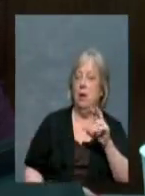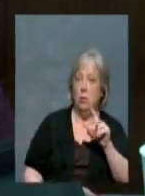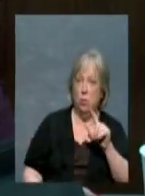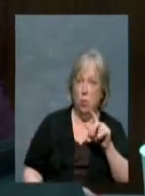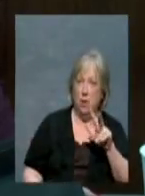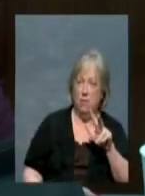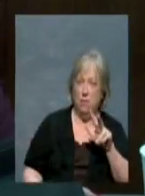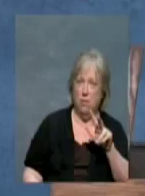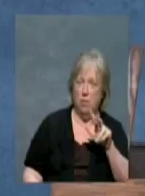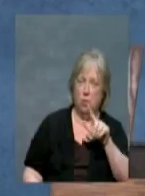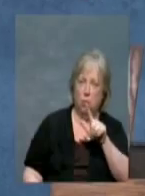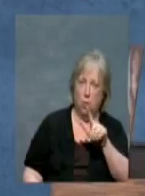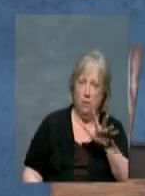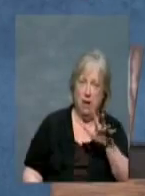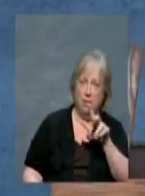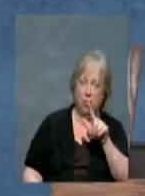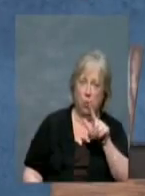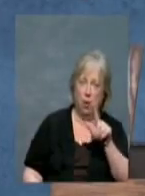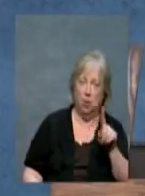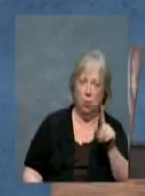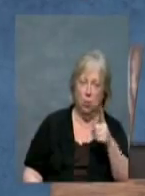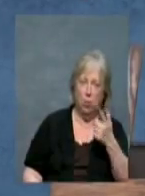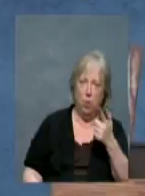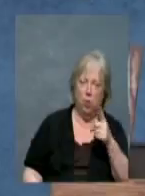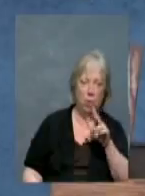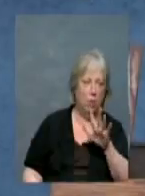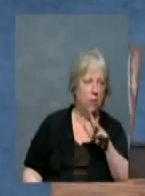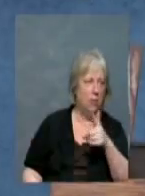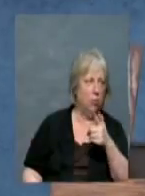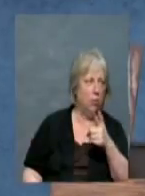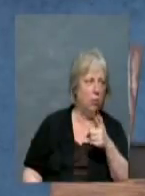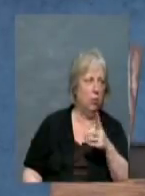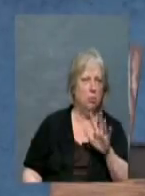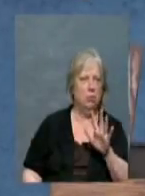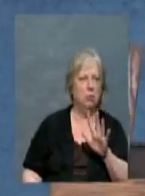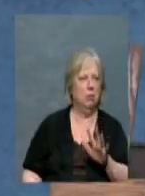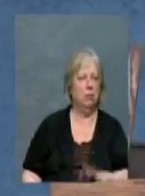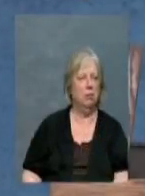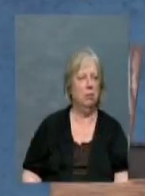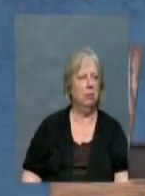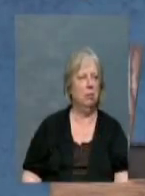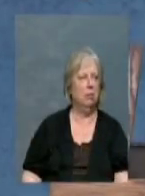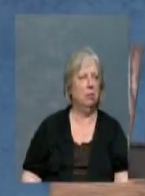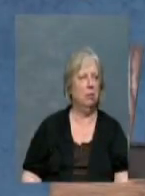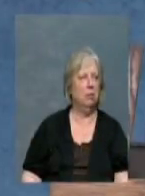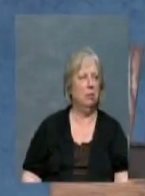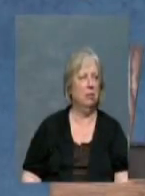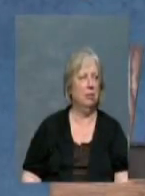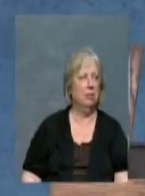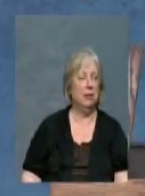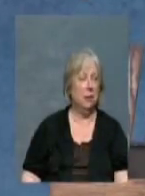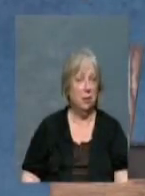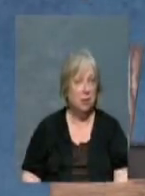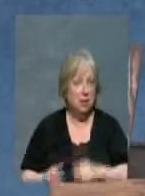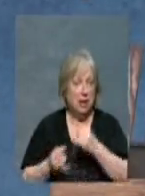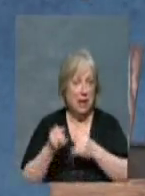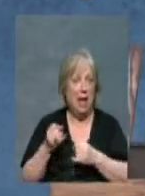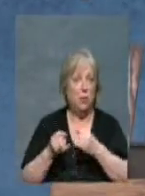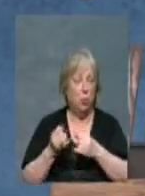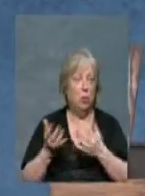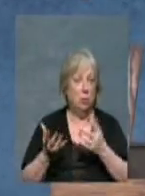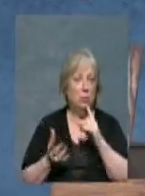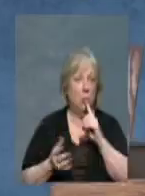2521? Uh-uh, keep flipping them. Tell them to keep flipping them. The last one was